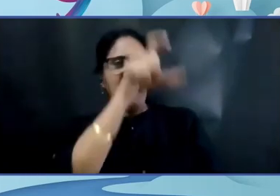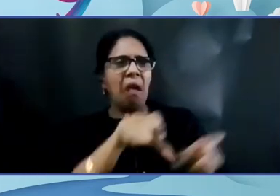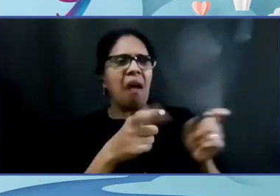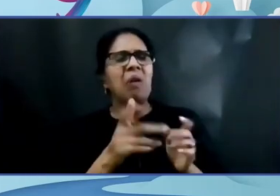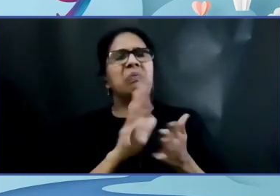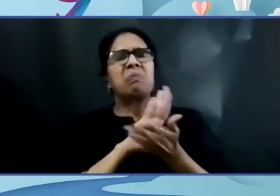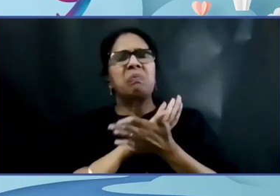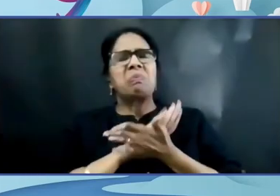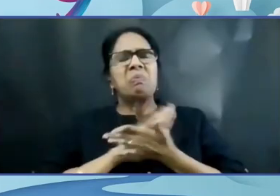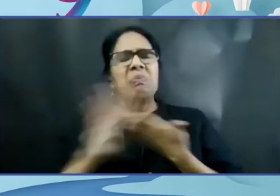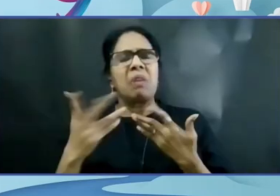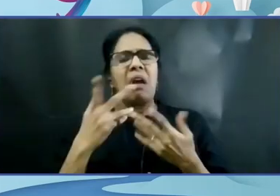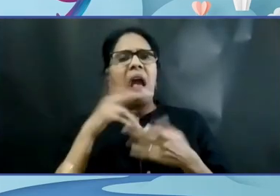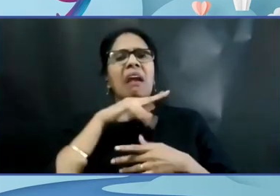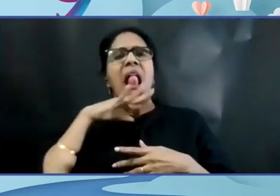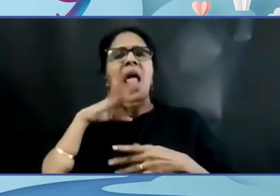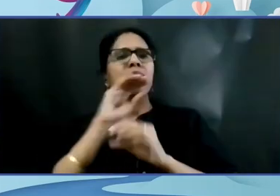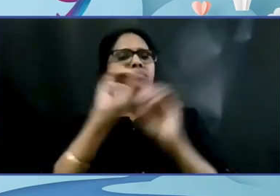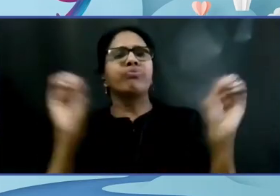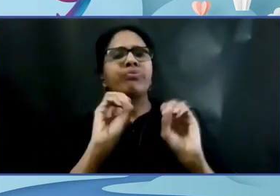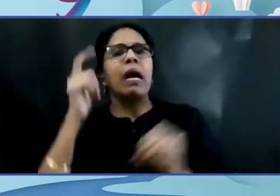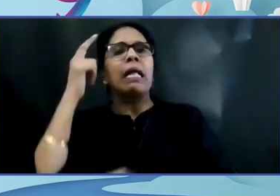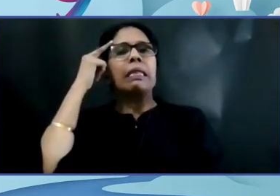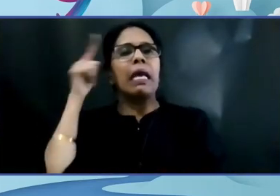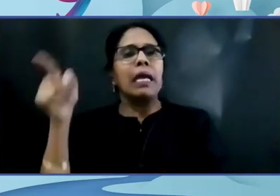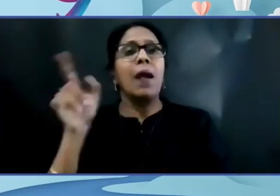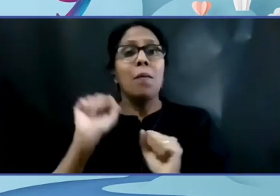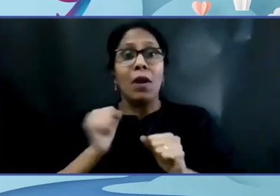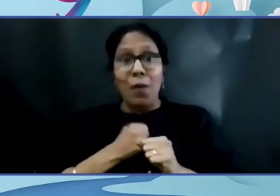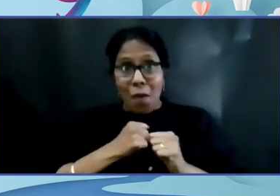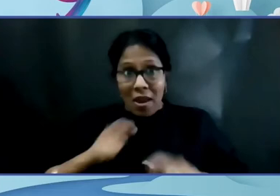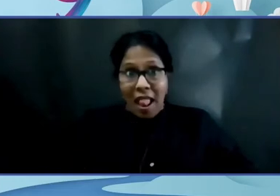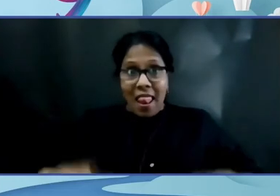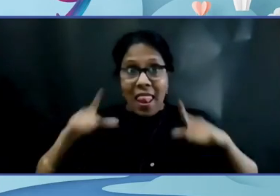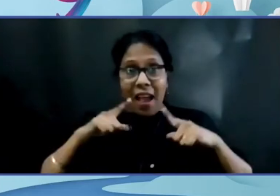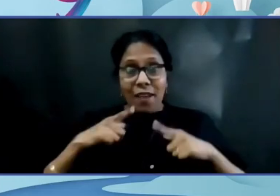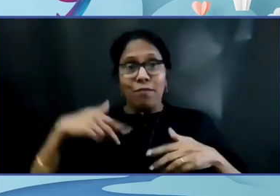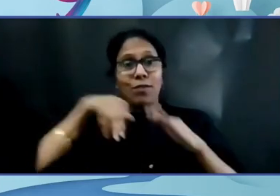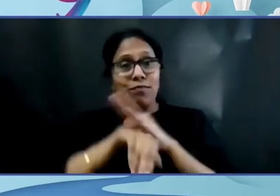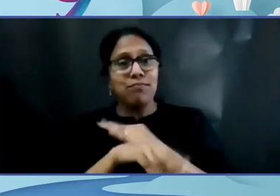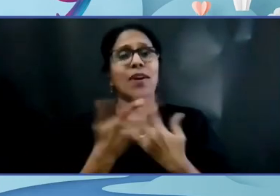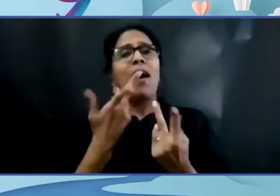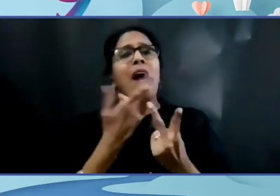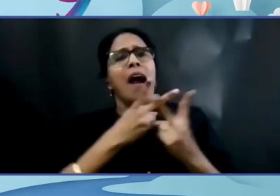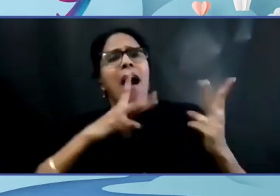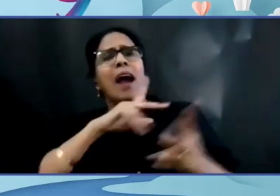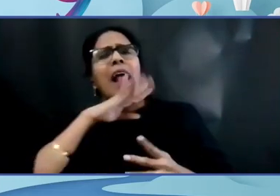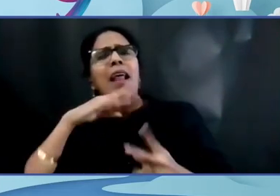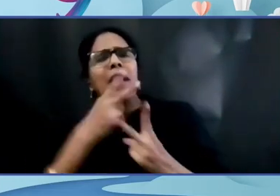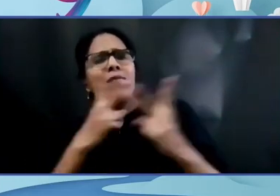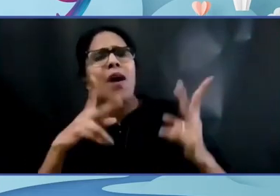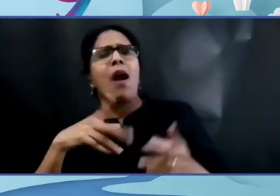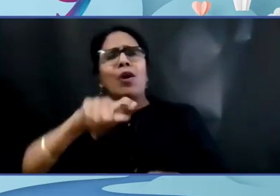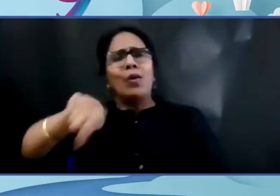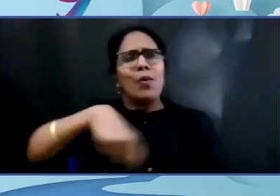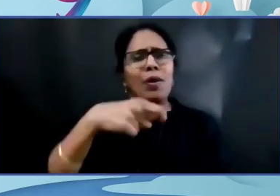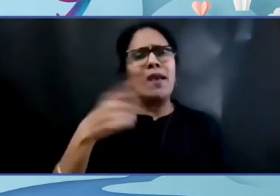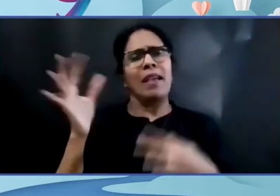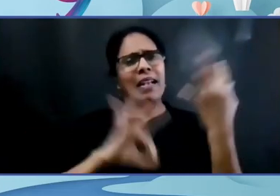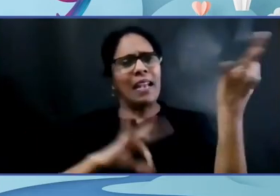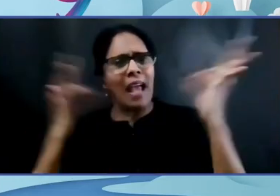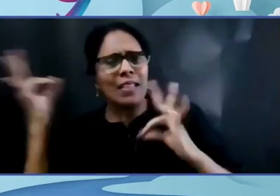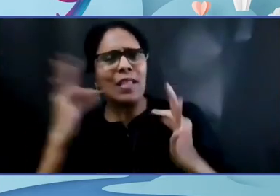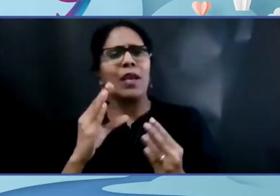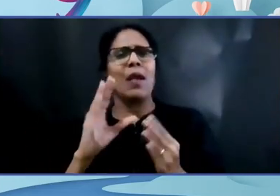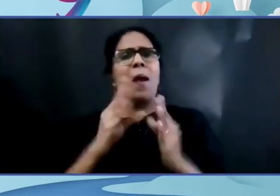colorless, I have painted my life with fun things like origami, craft, coloring, cooking, dancing, etc.